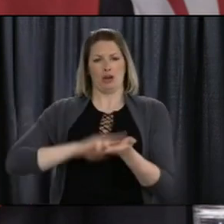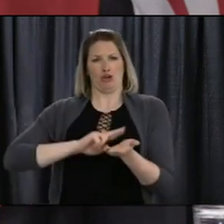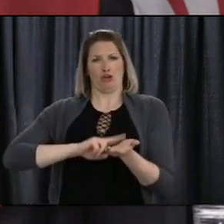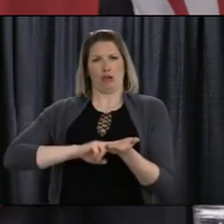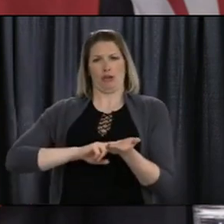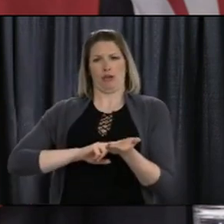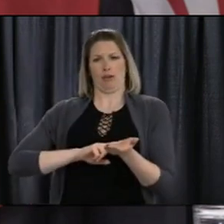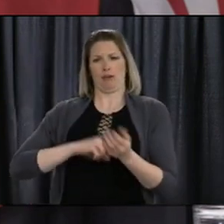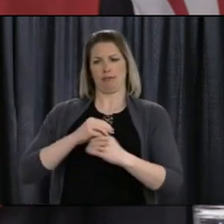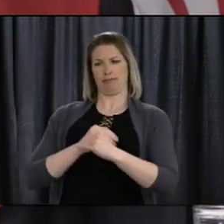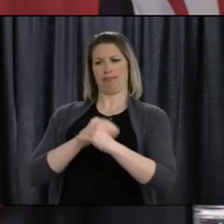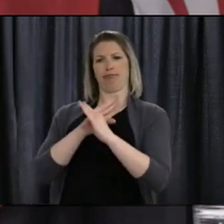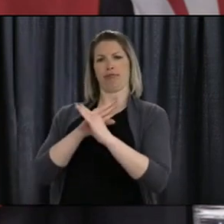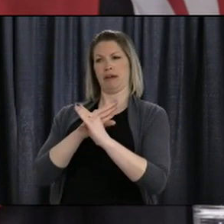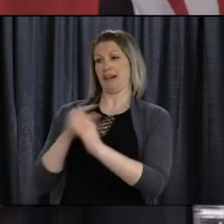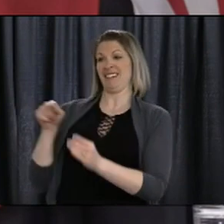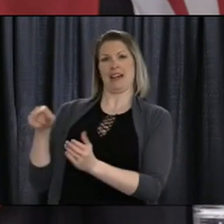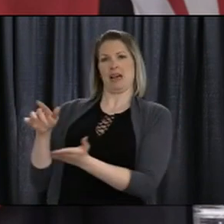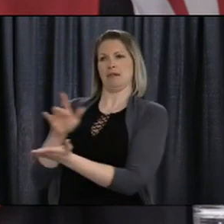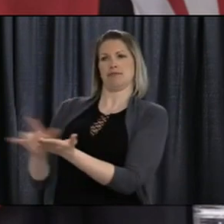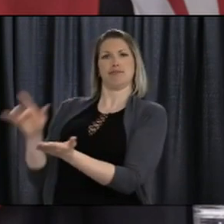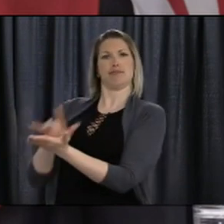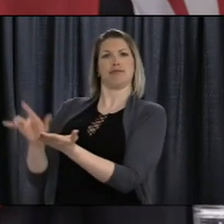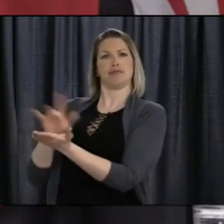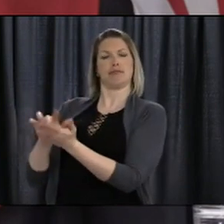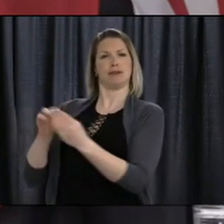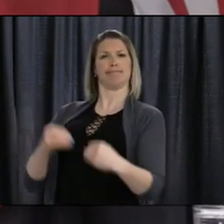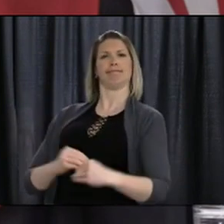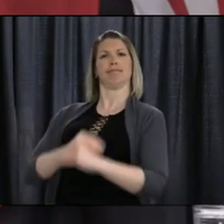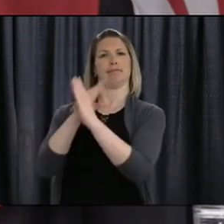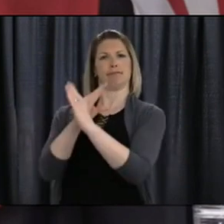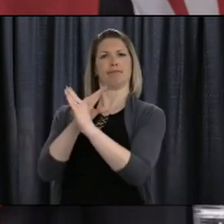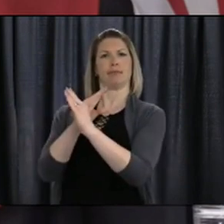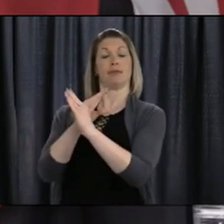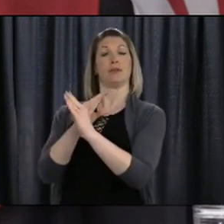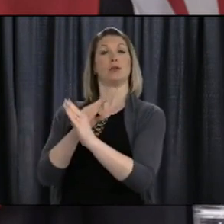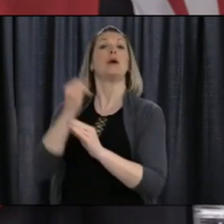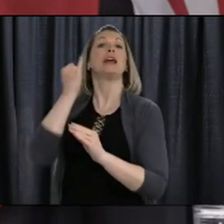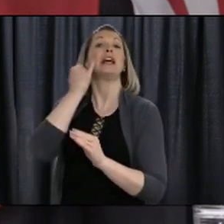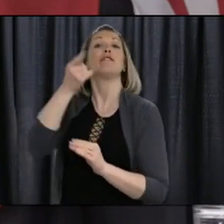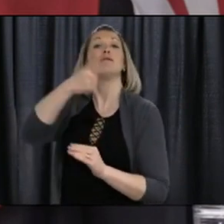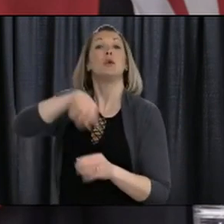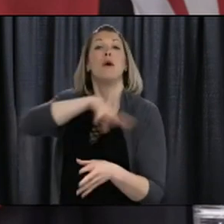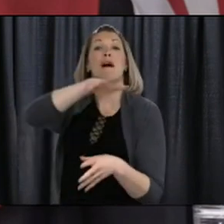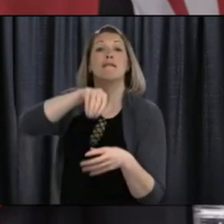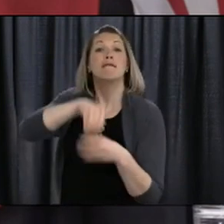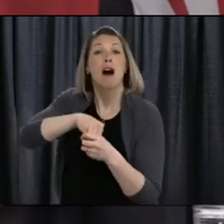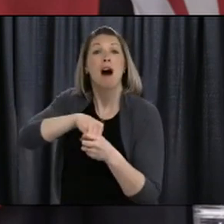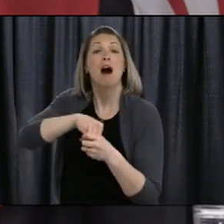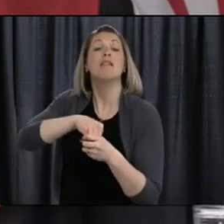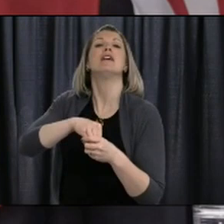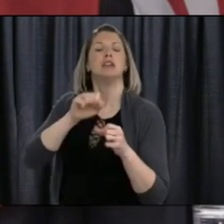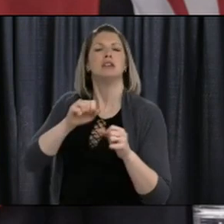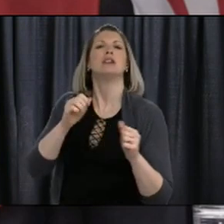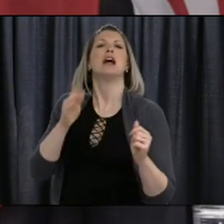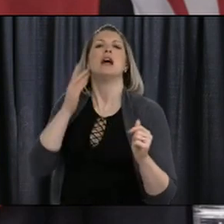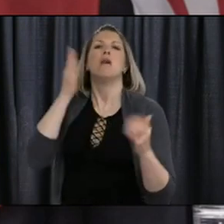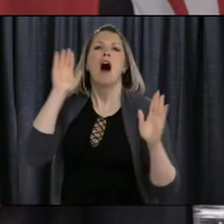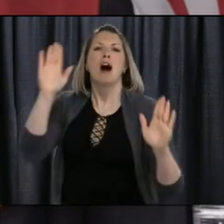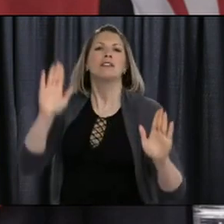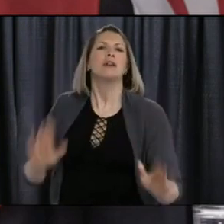to say thank you. You are the voice for the deaf and hard of hearing in our communities. I want to give a big shout-out to our